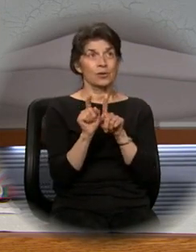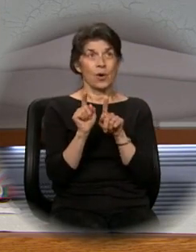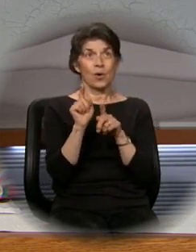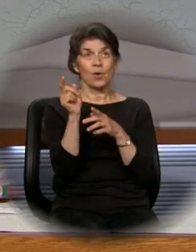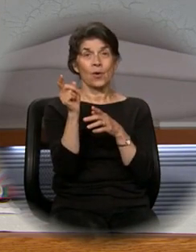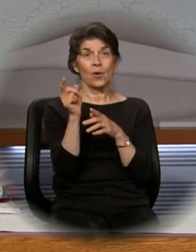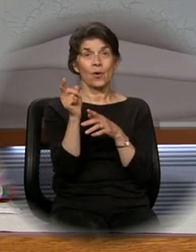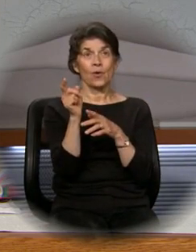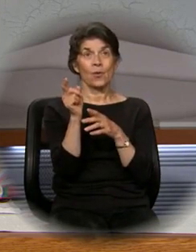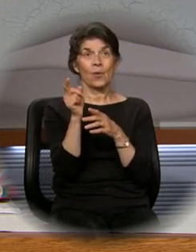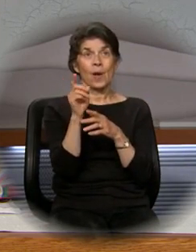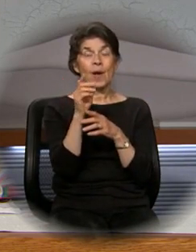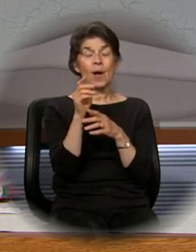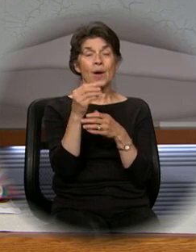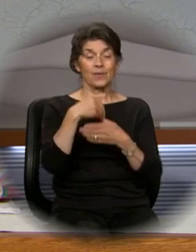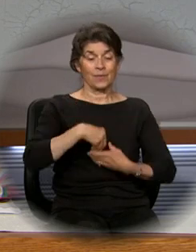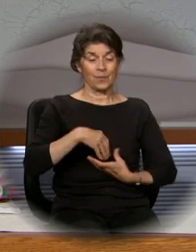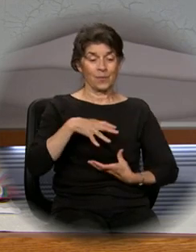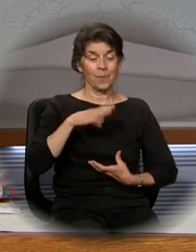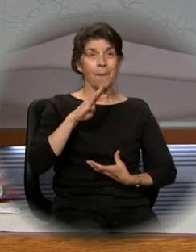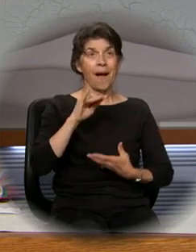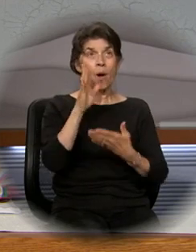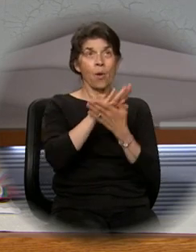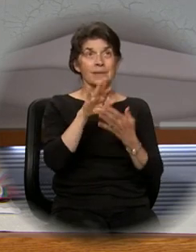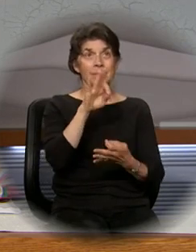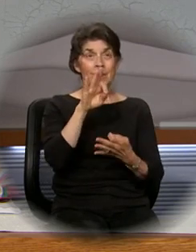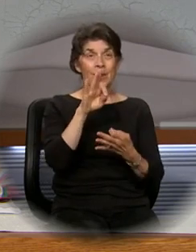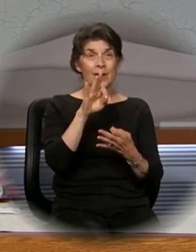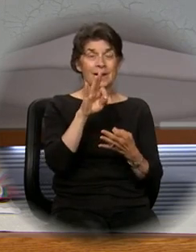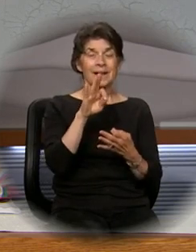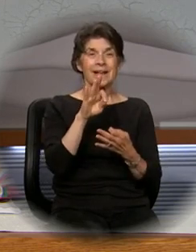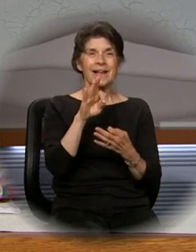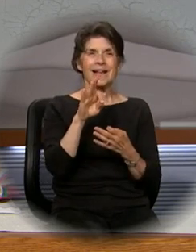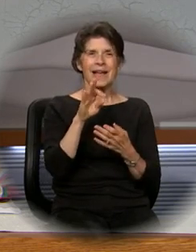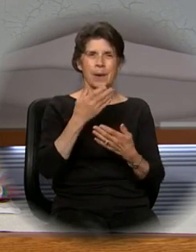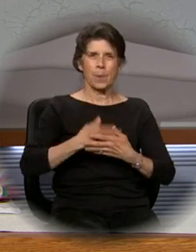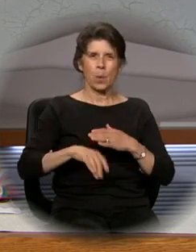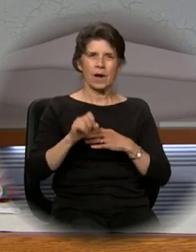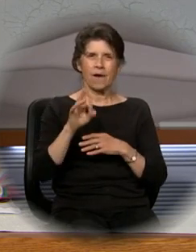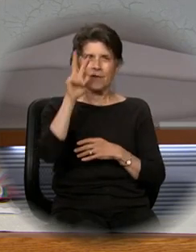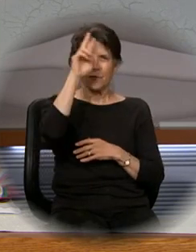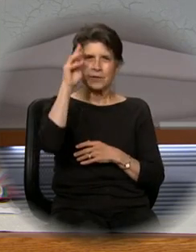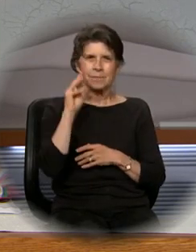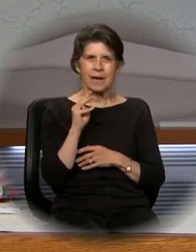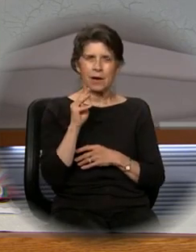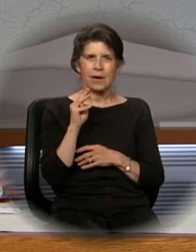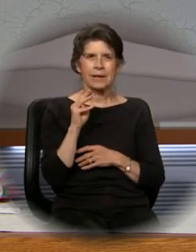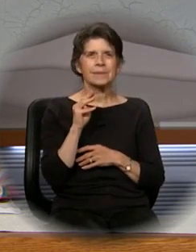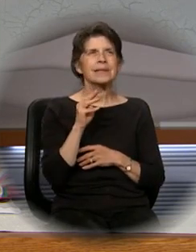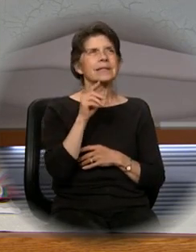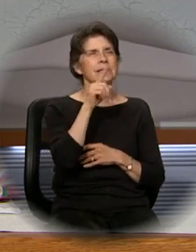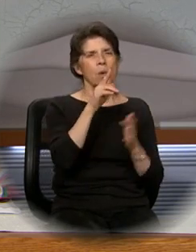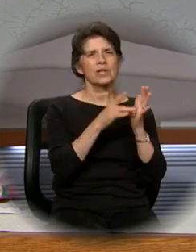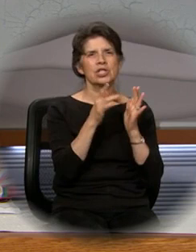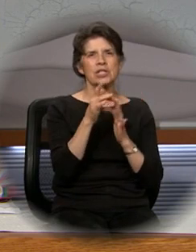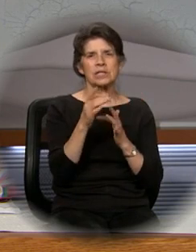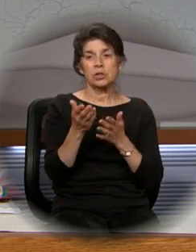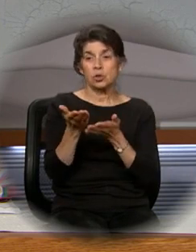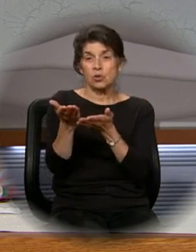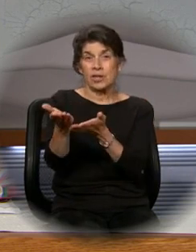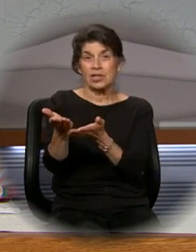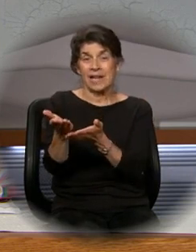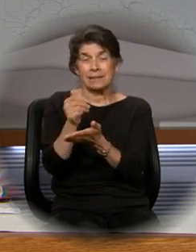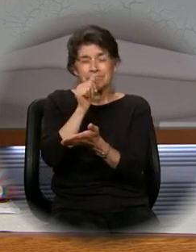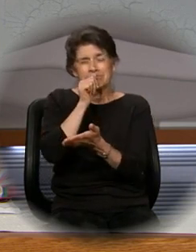and born of the Virgin. Fulfilling your will and gaining for you a holy people, he stretched out his hands as he endured his